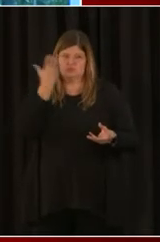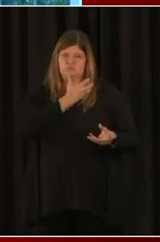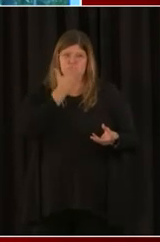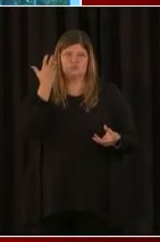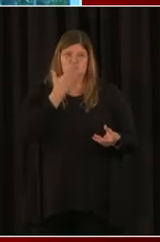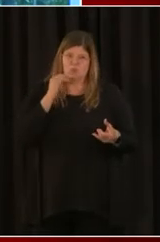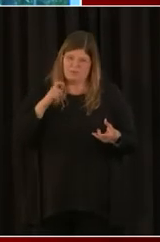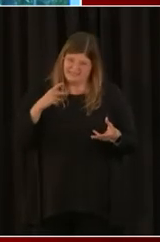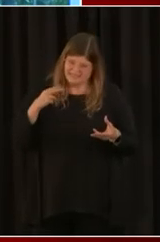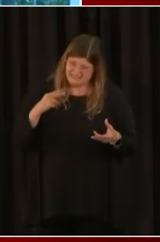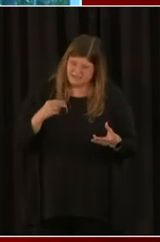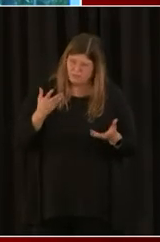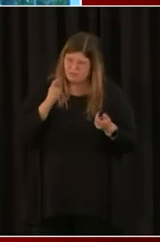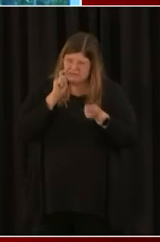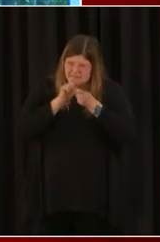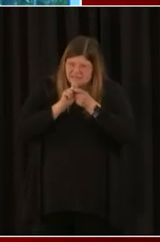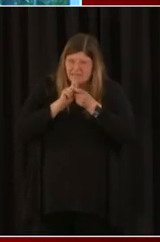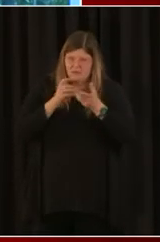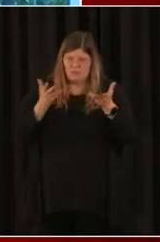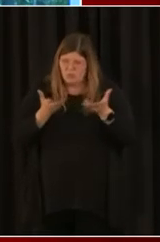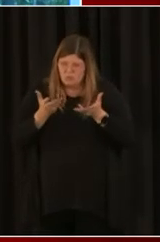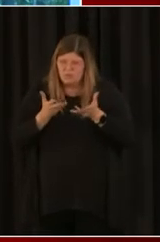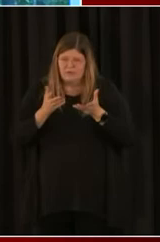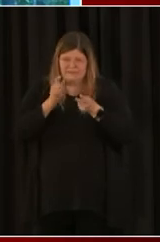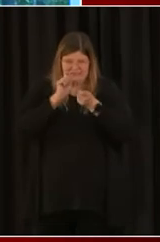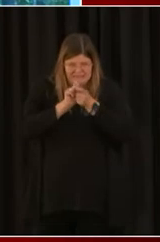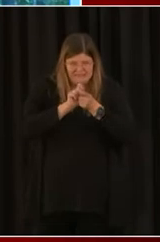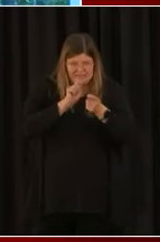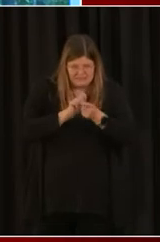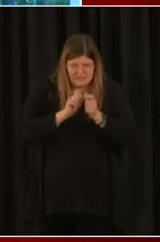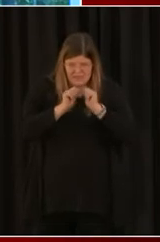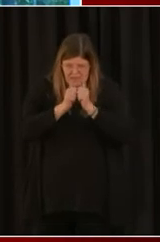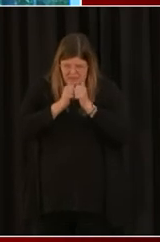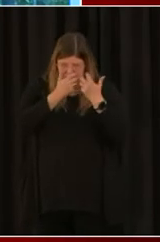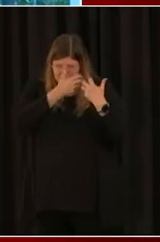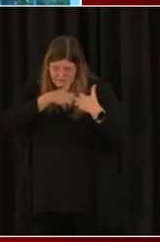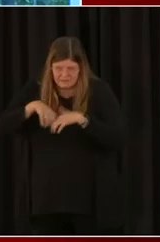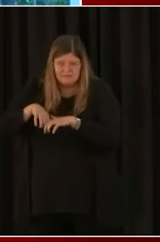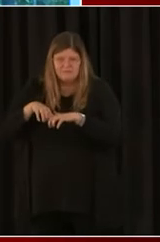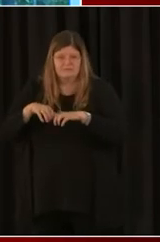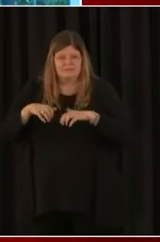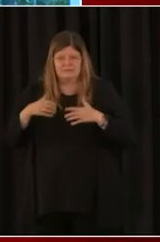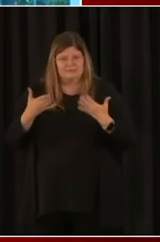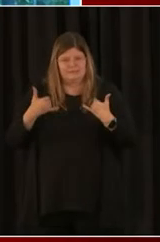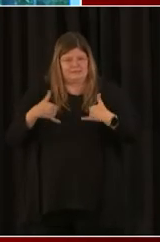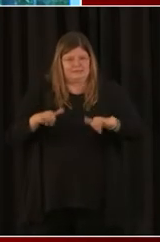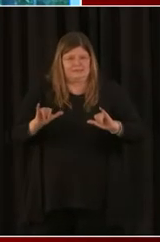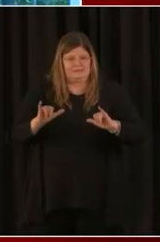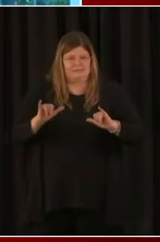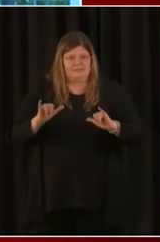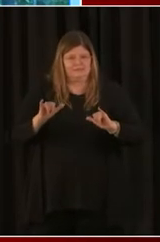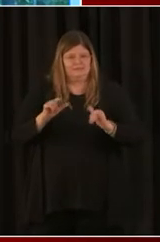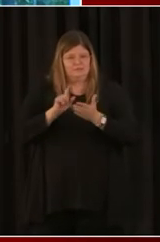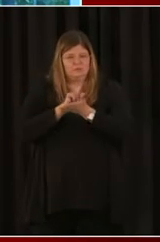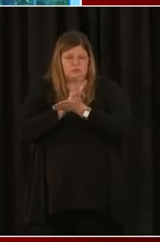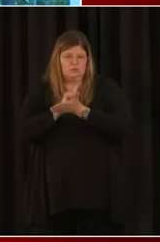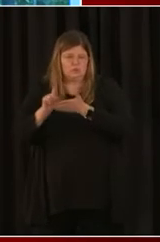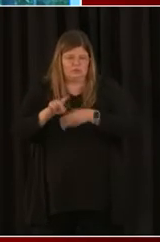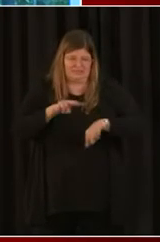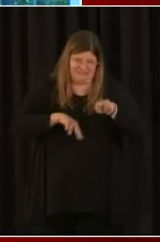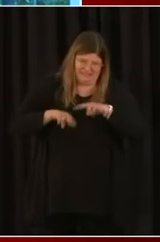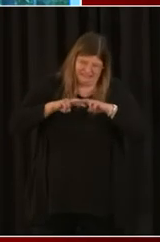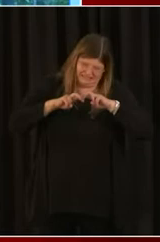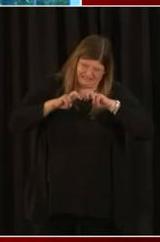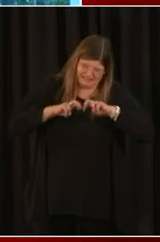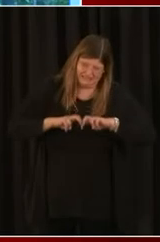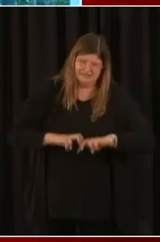of, you know, how it works. And so you'll have to give us, you know, a week or so to fully digest, you know, the